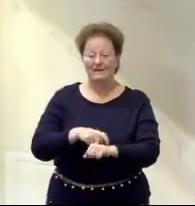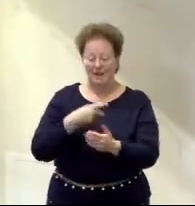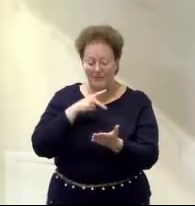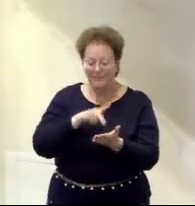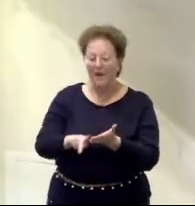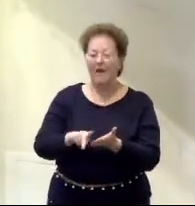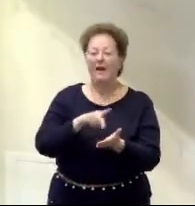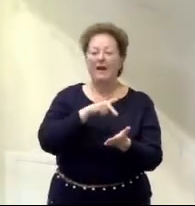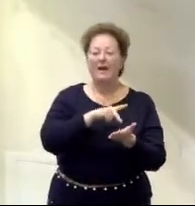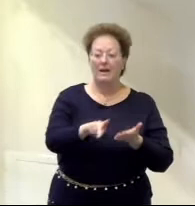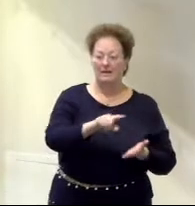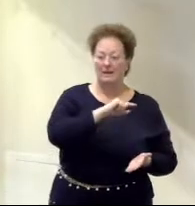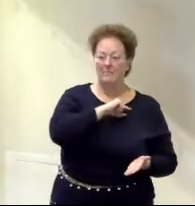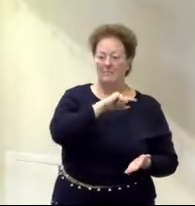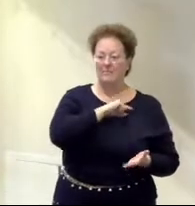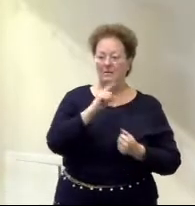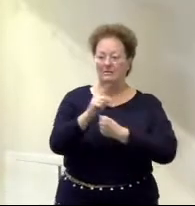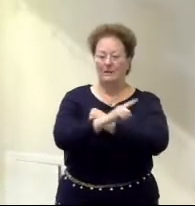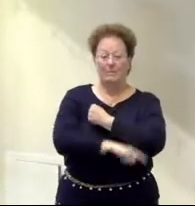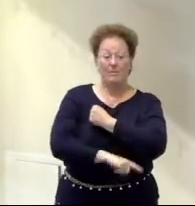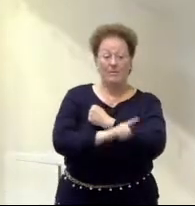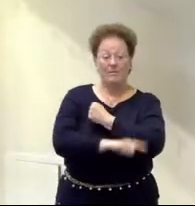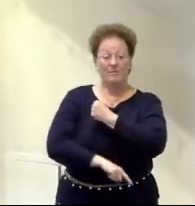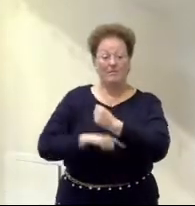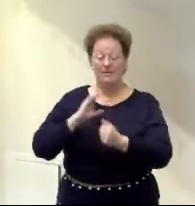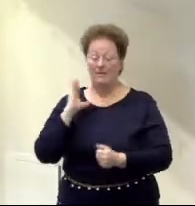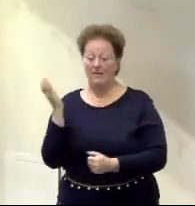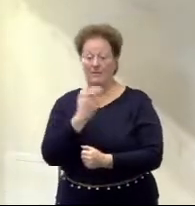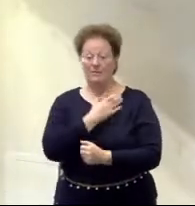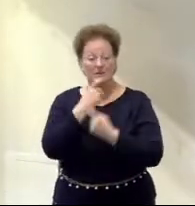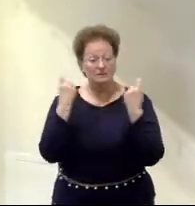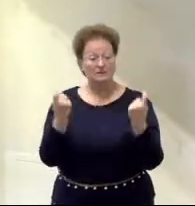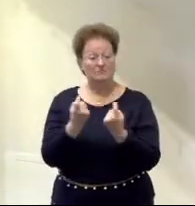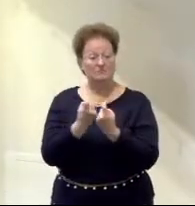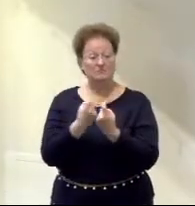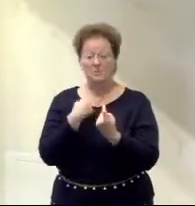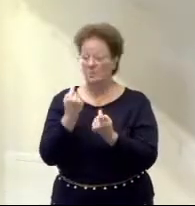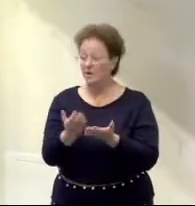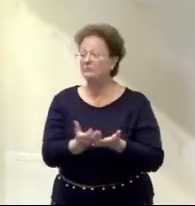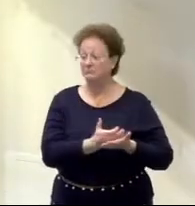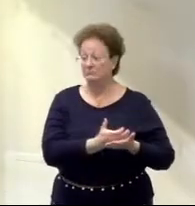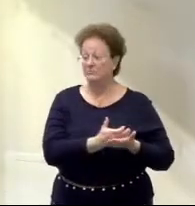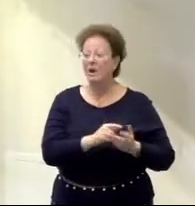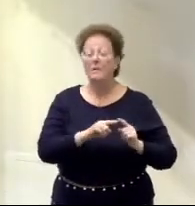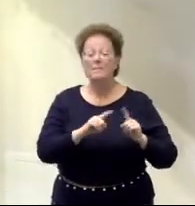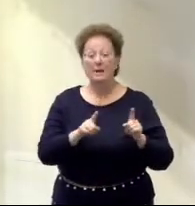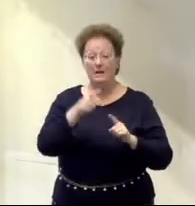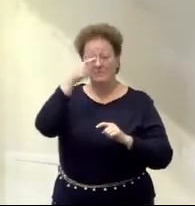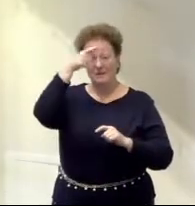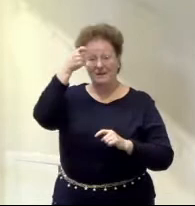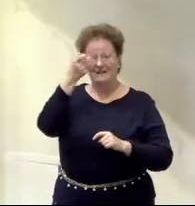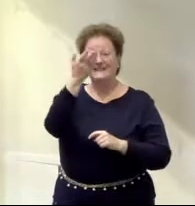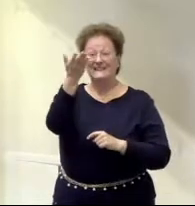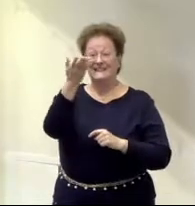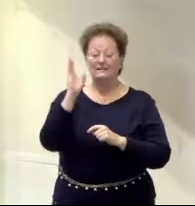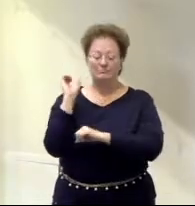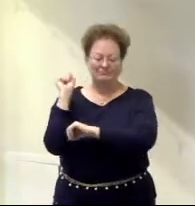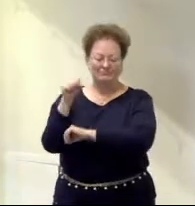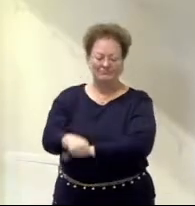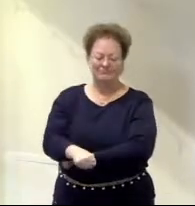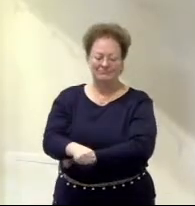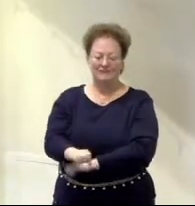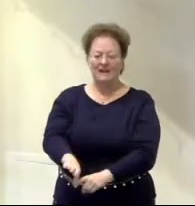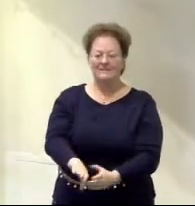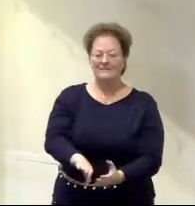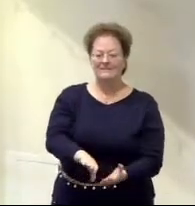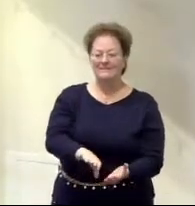and the punishment of our sin that we deserved. But because he rose and conquered death, sin and